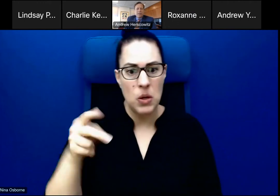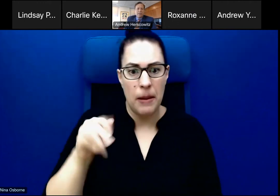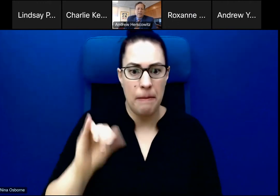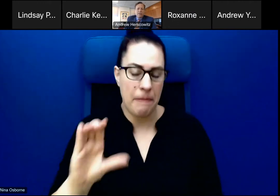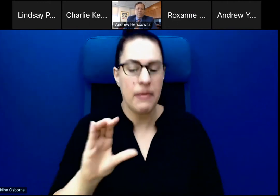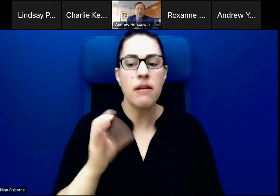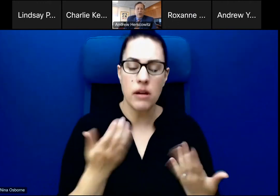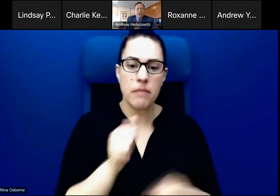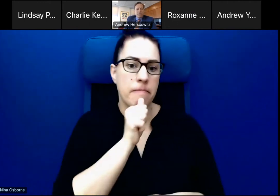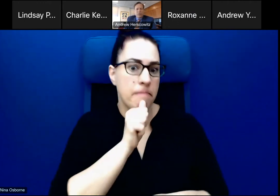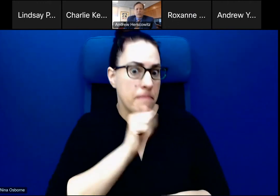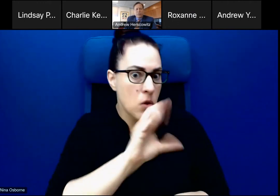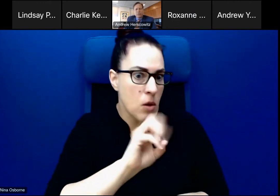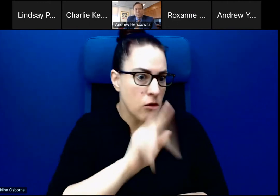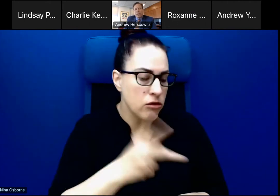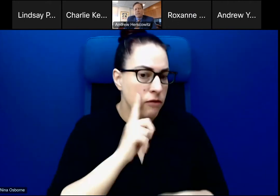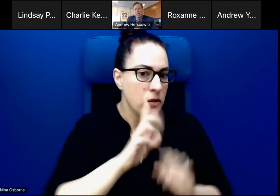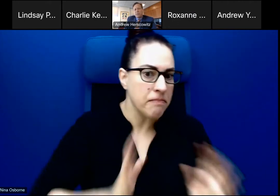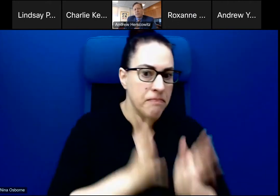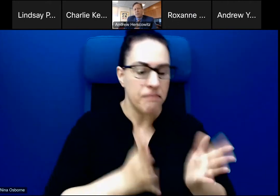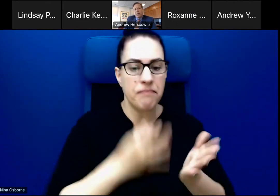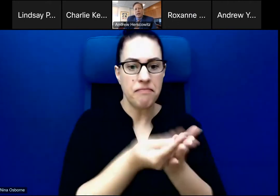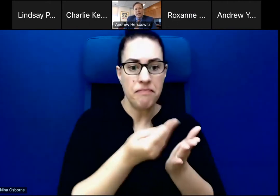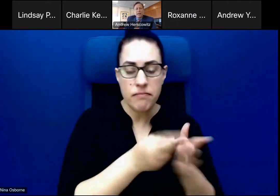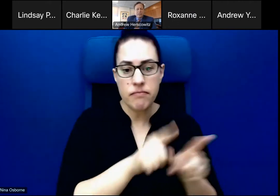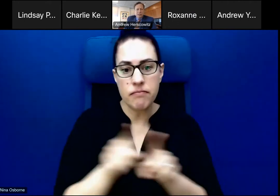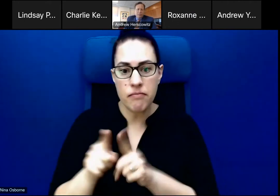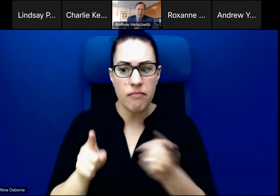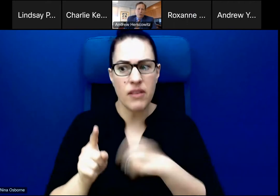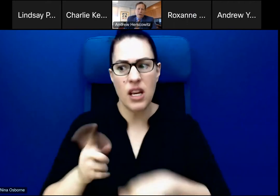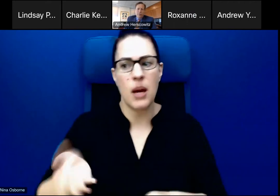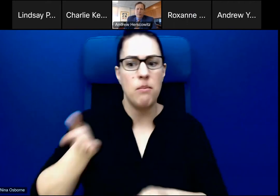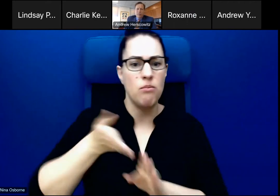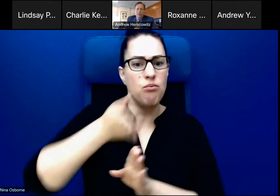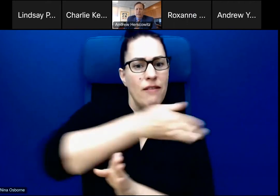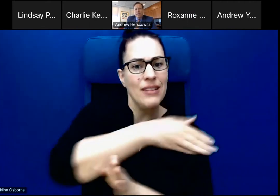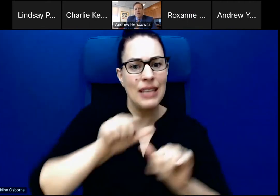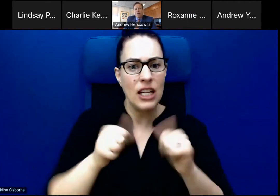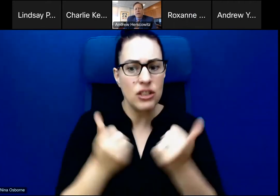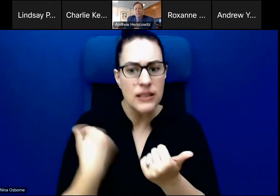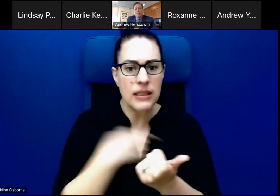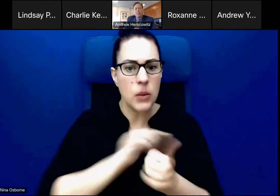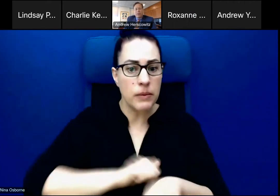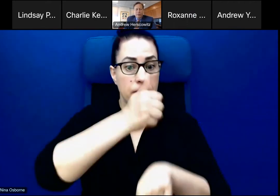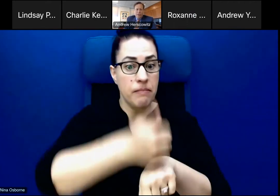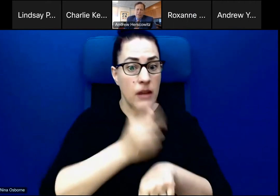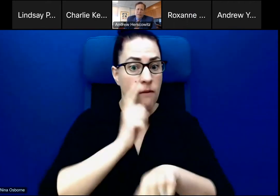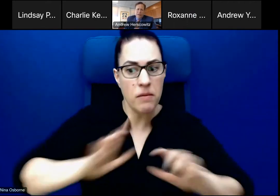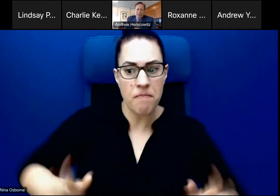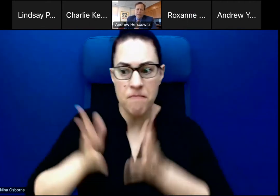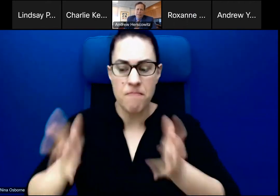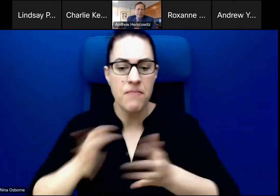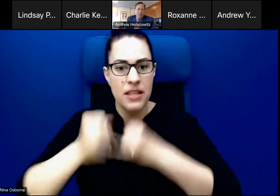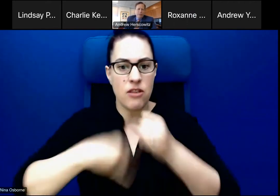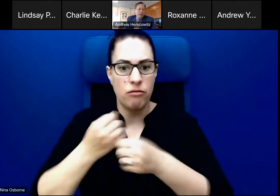USAID's Development Credit Authority, which were the predecessor agency and program that we had before the creation of